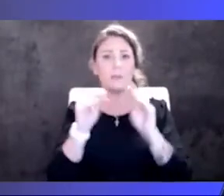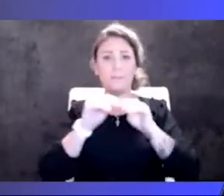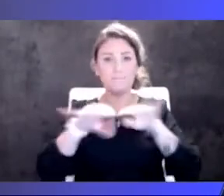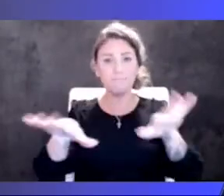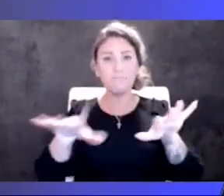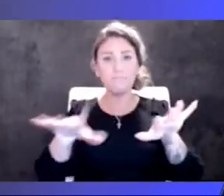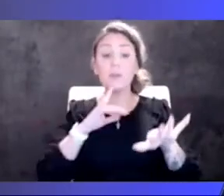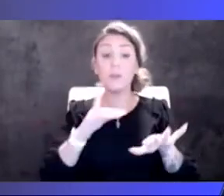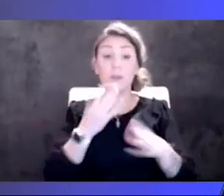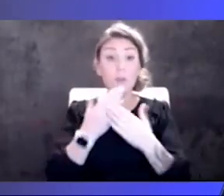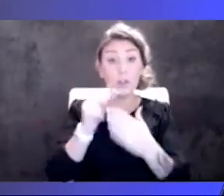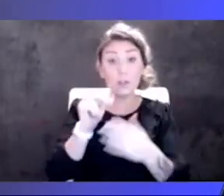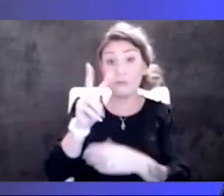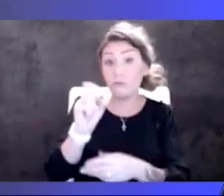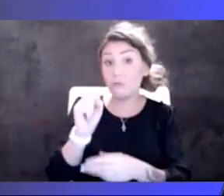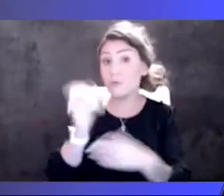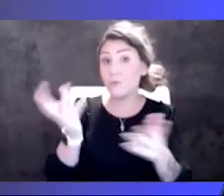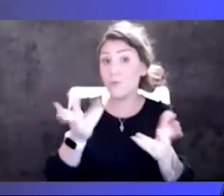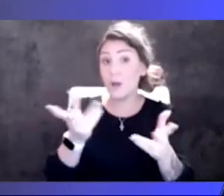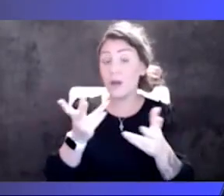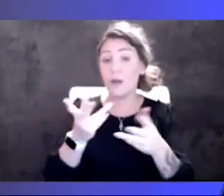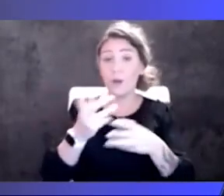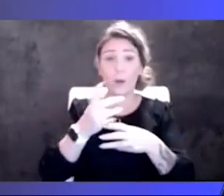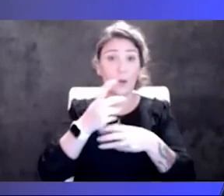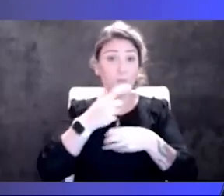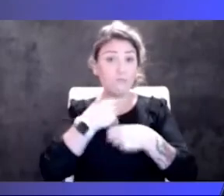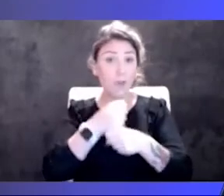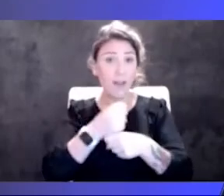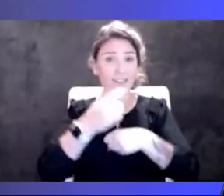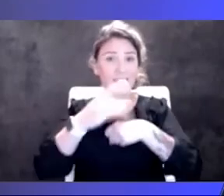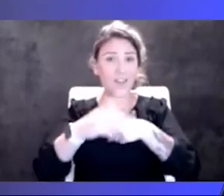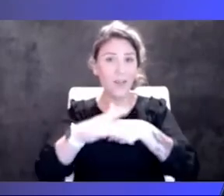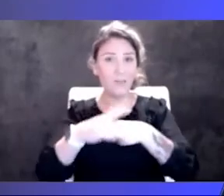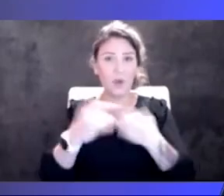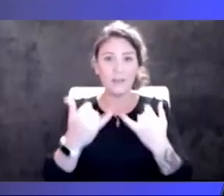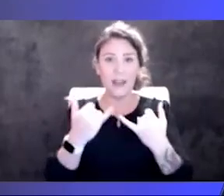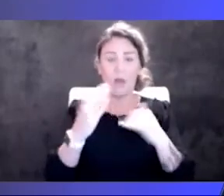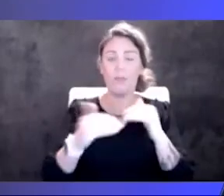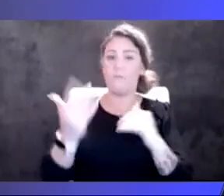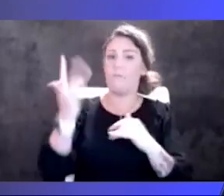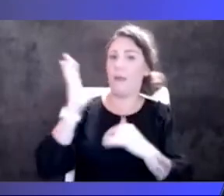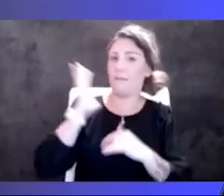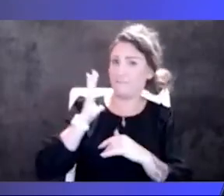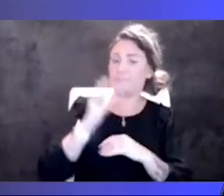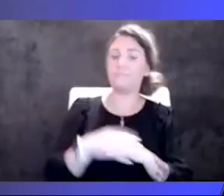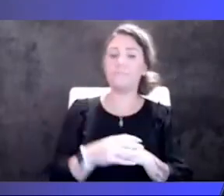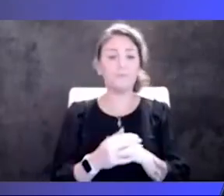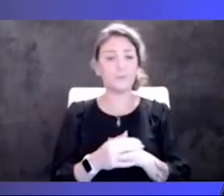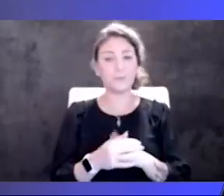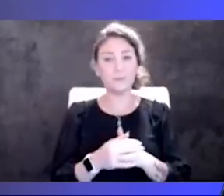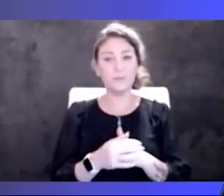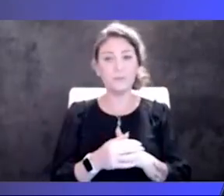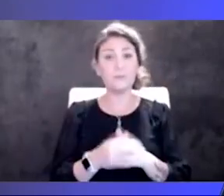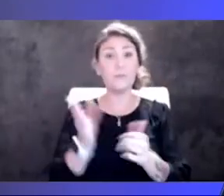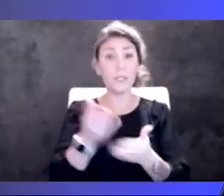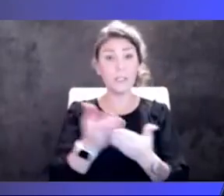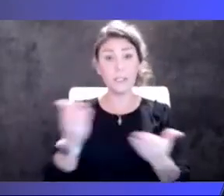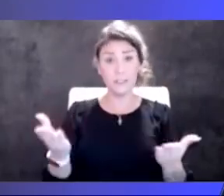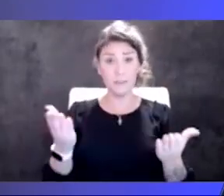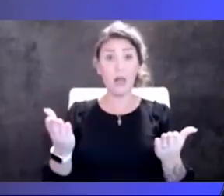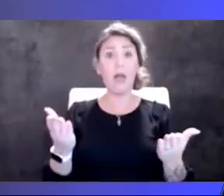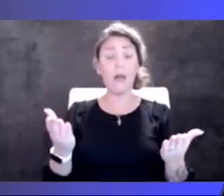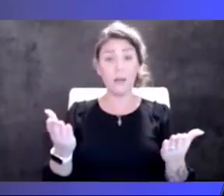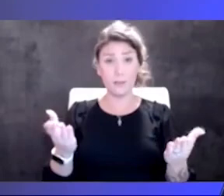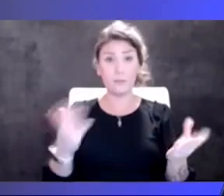news is product is much more available than it was in the past. The supply seems to be a much, much more